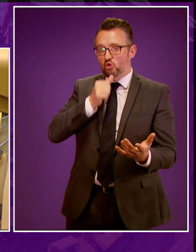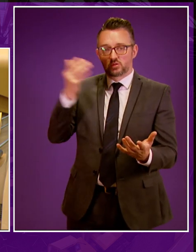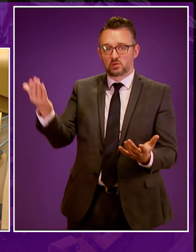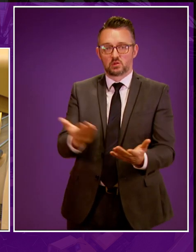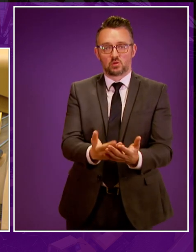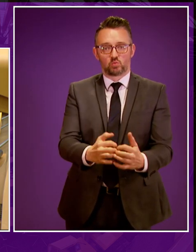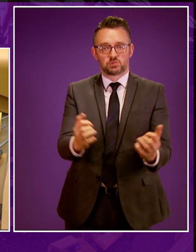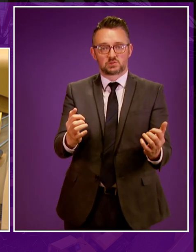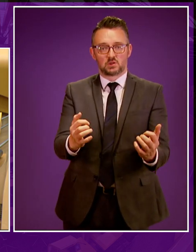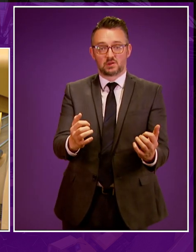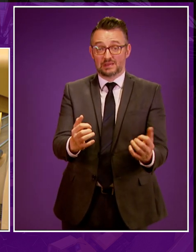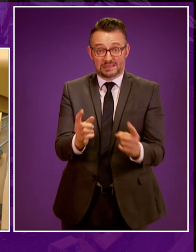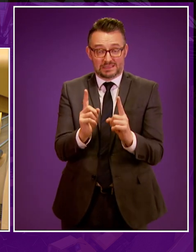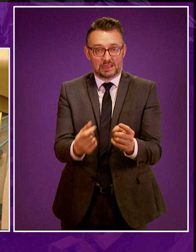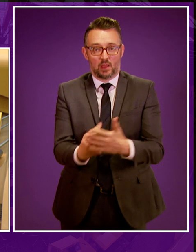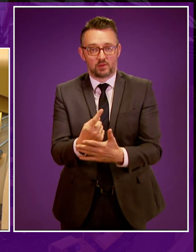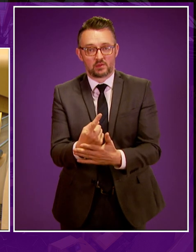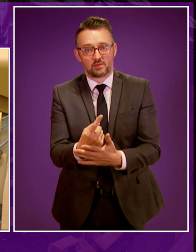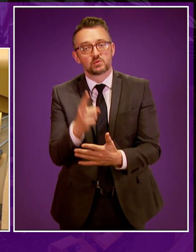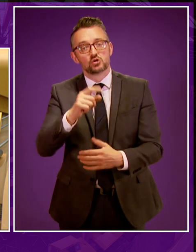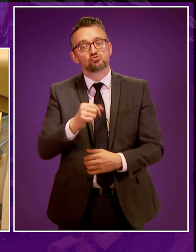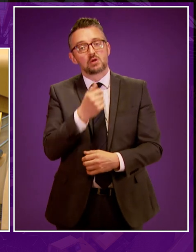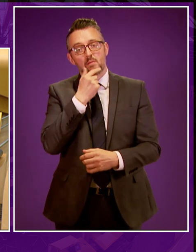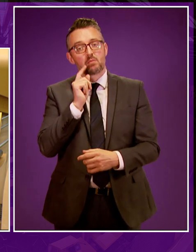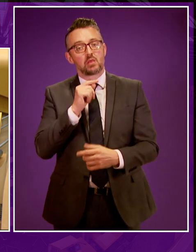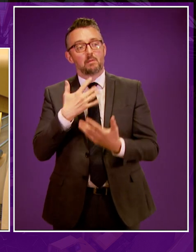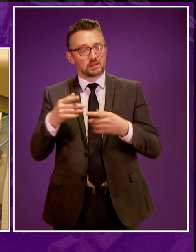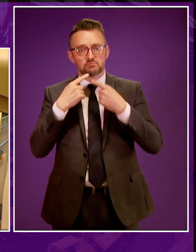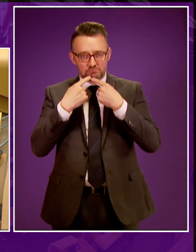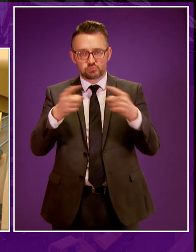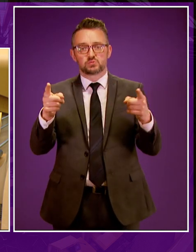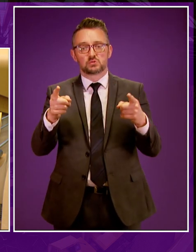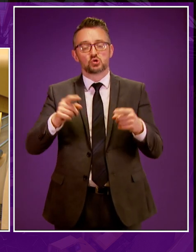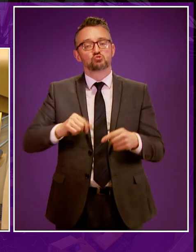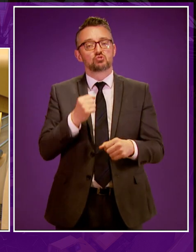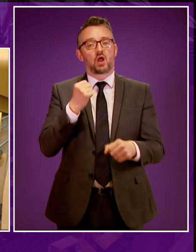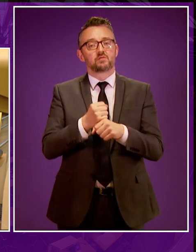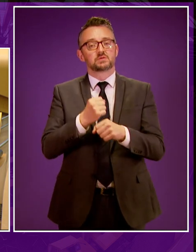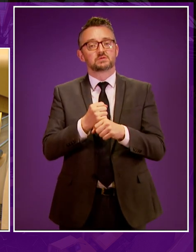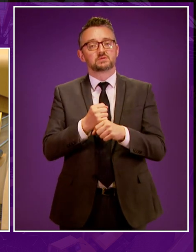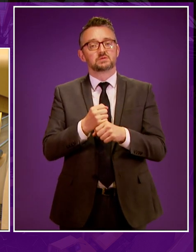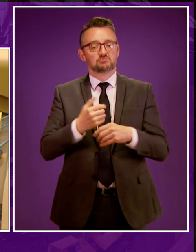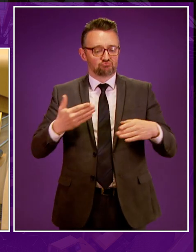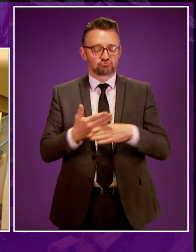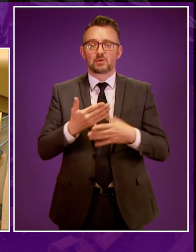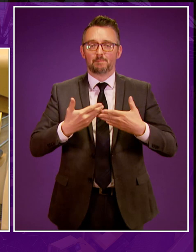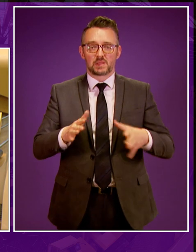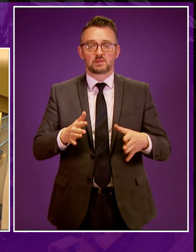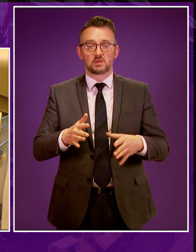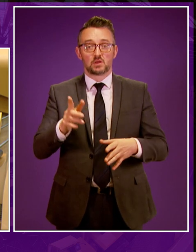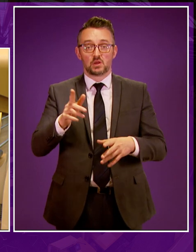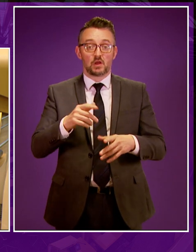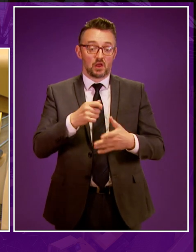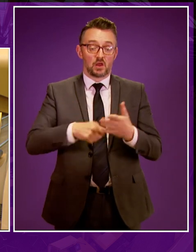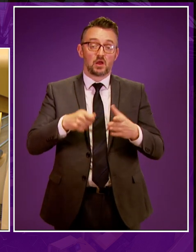This cannot happen. The Scottish people have spoken and the Scottish government has acted. There will be